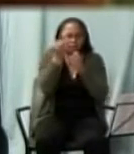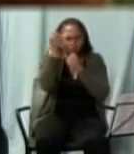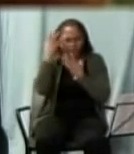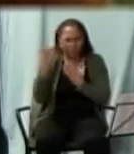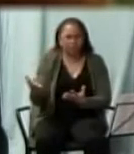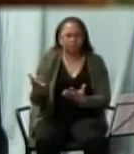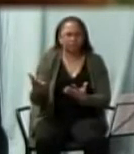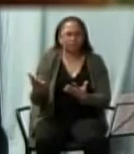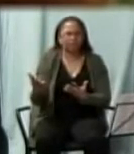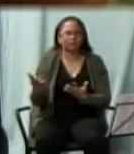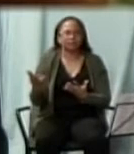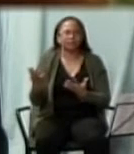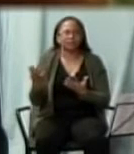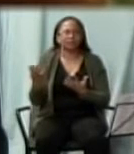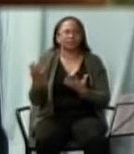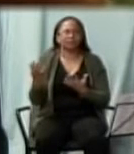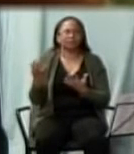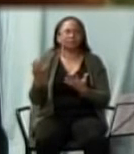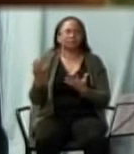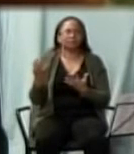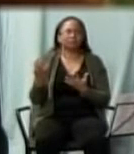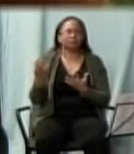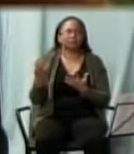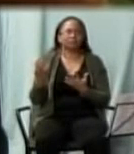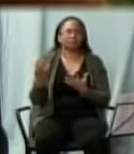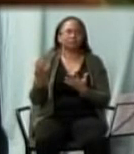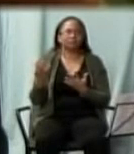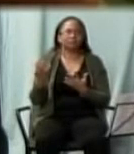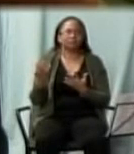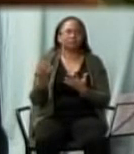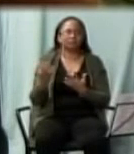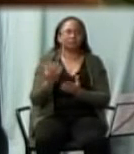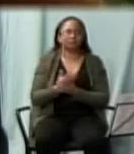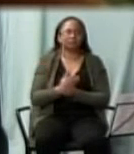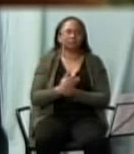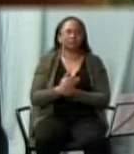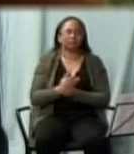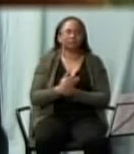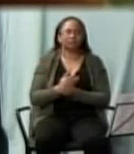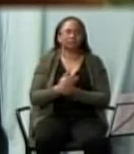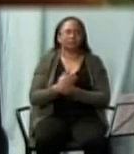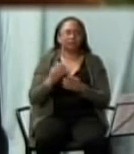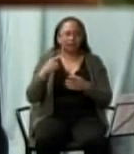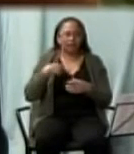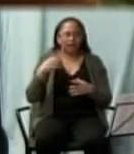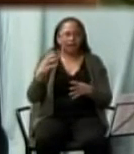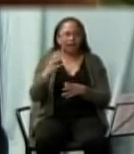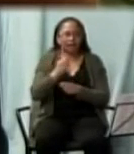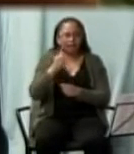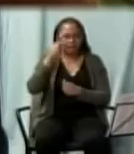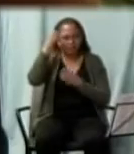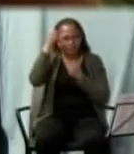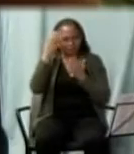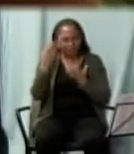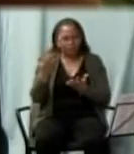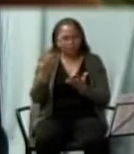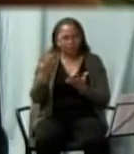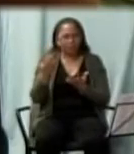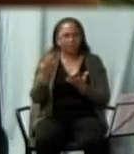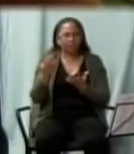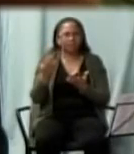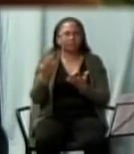date palms are dioecious. That means they're like purple trees.